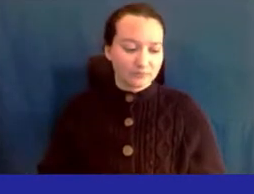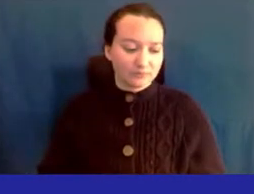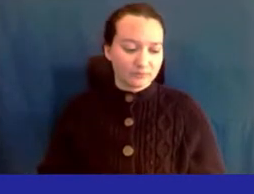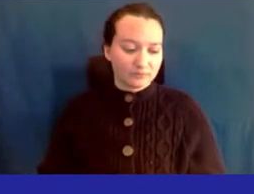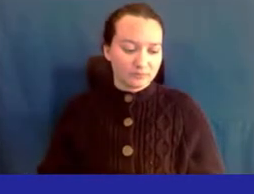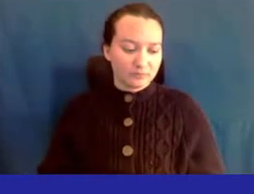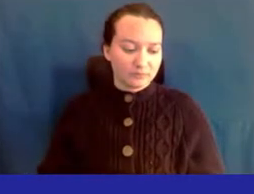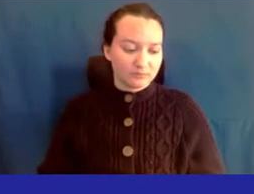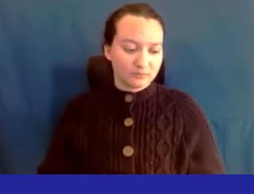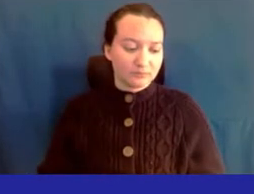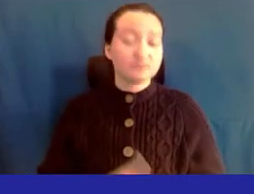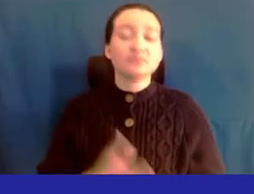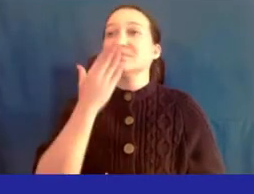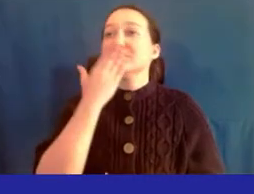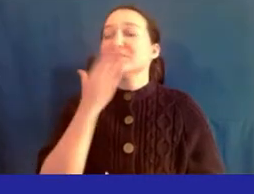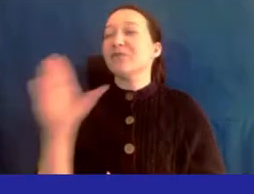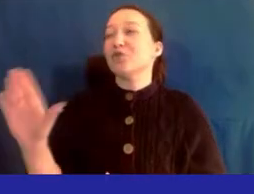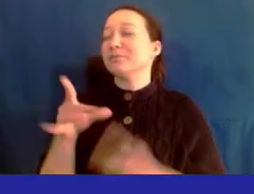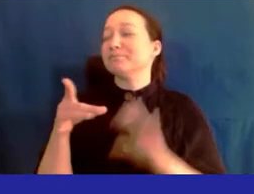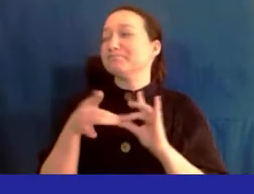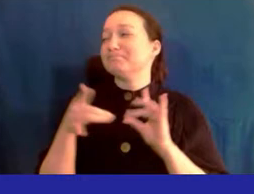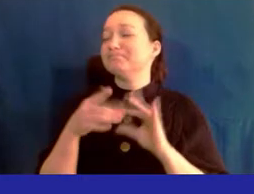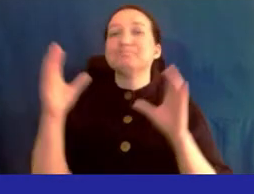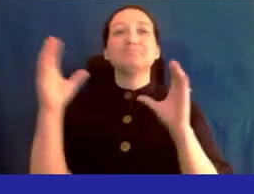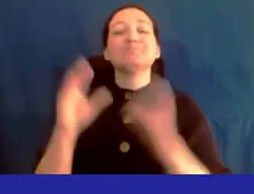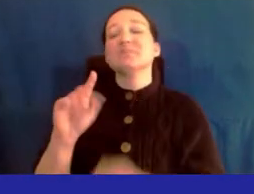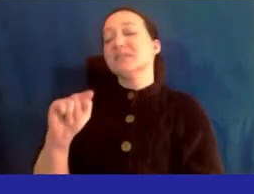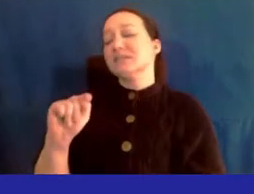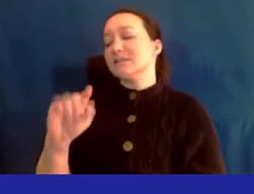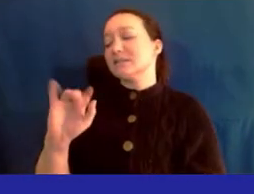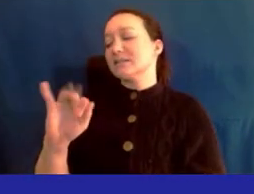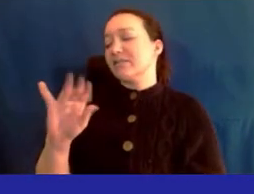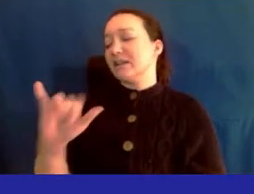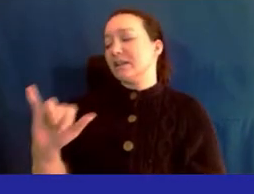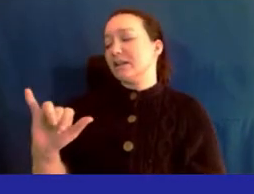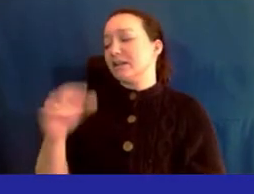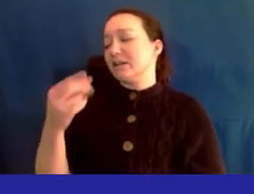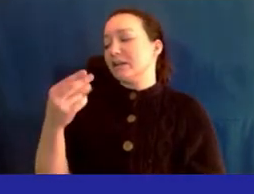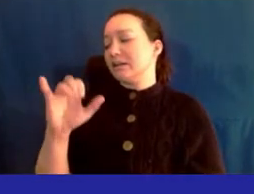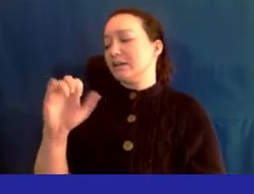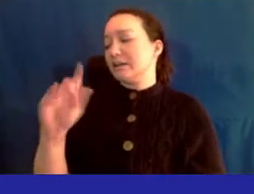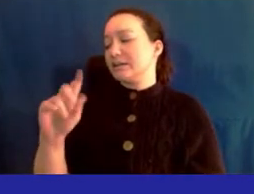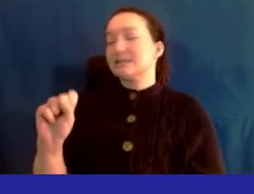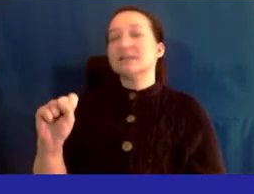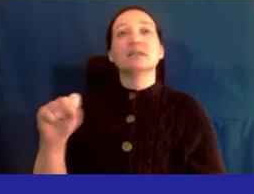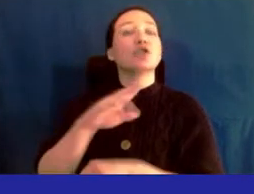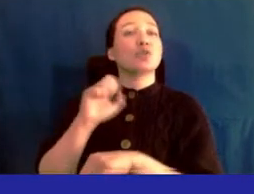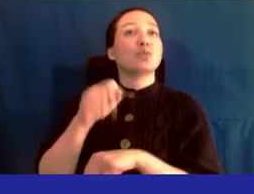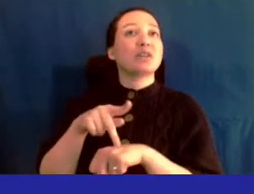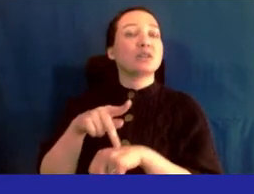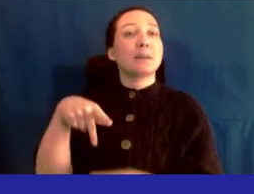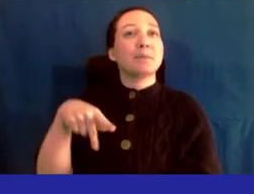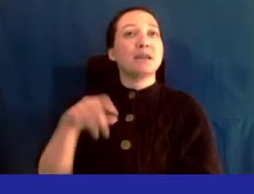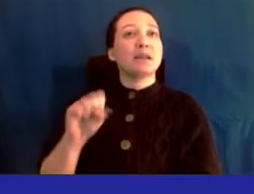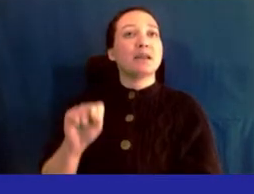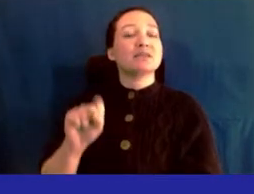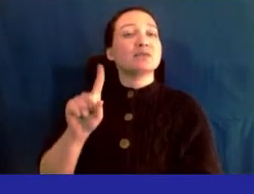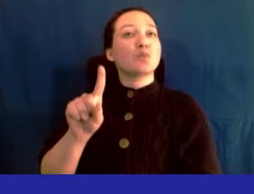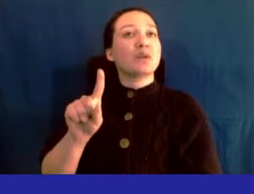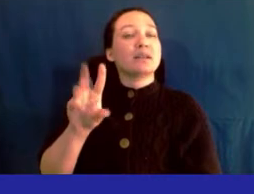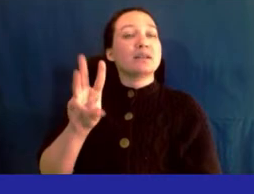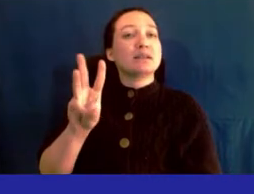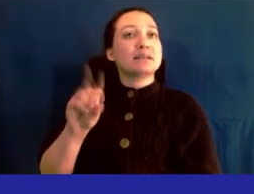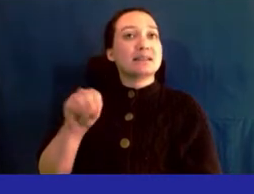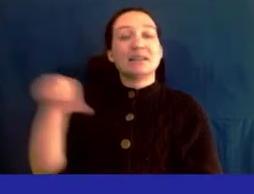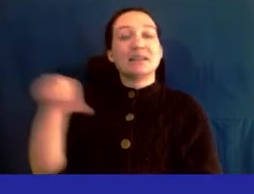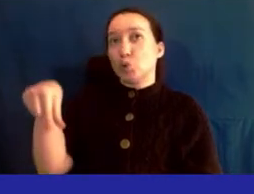thanks so much for the comments next speaker is tiffany hicks uh principal at um ps160 q